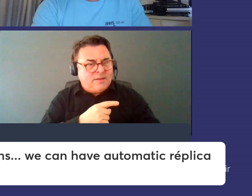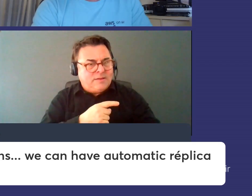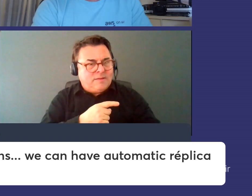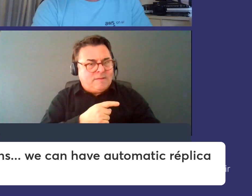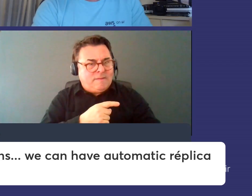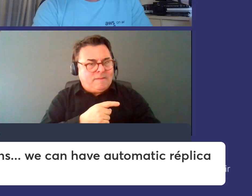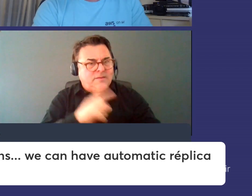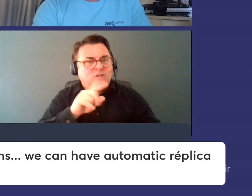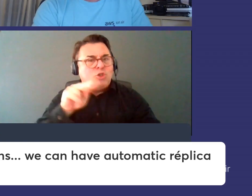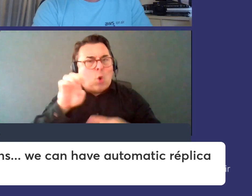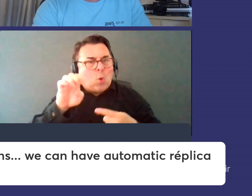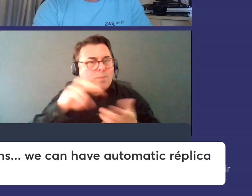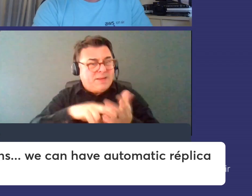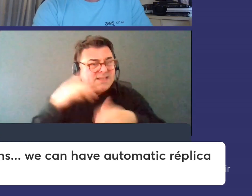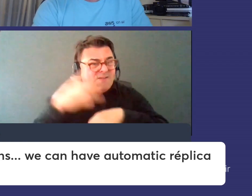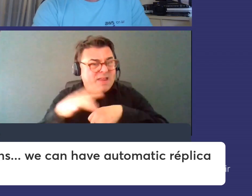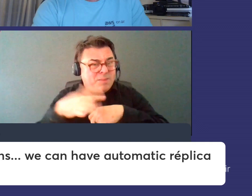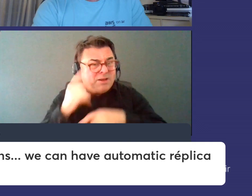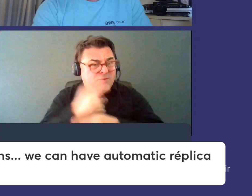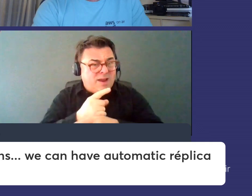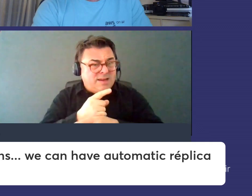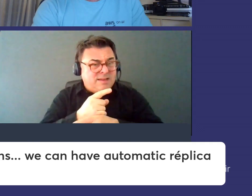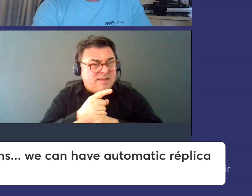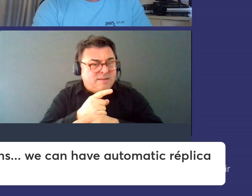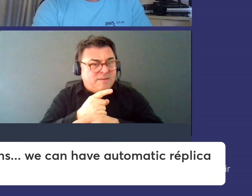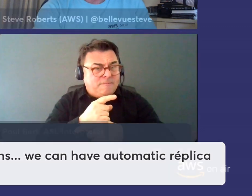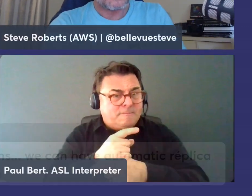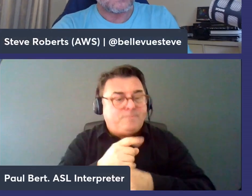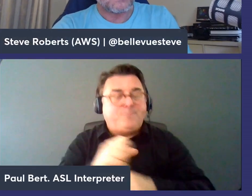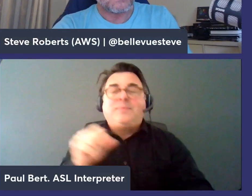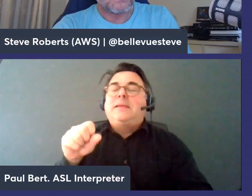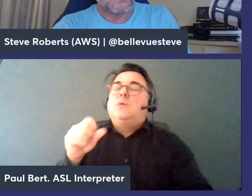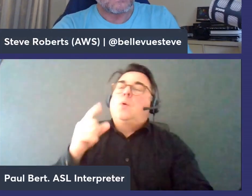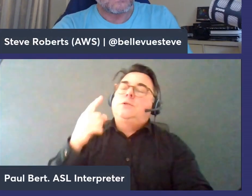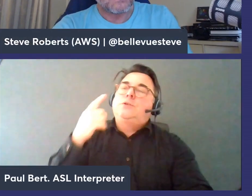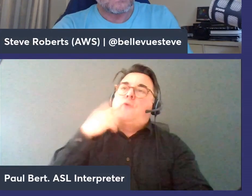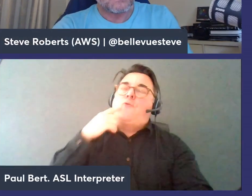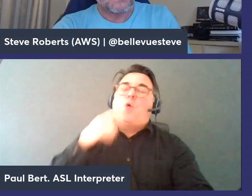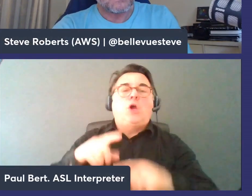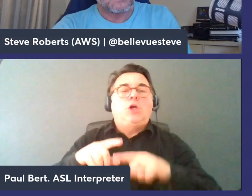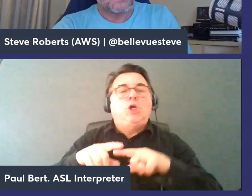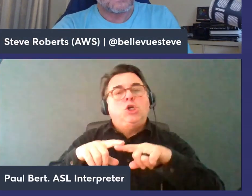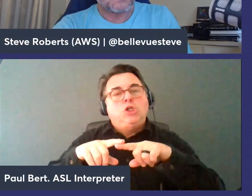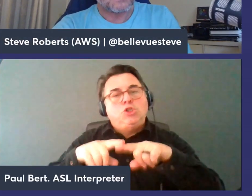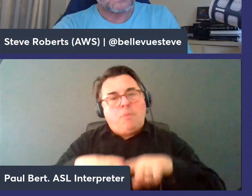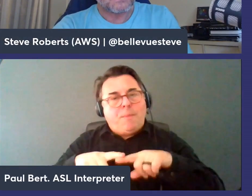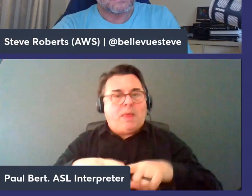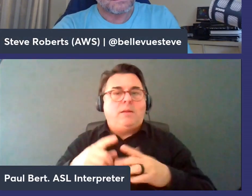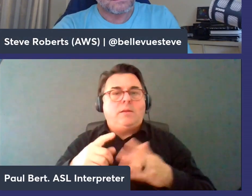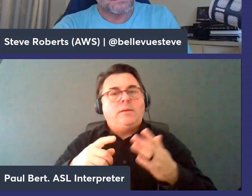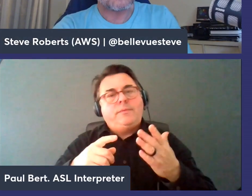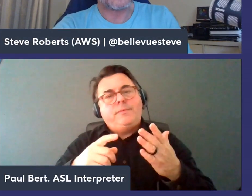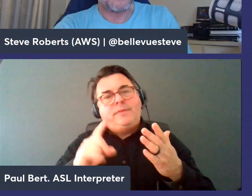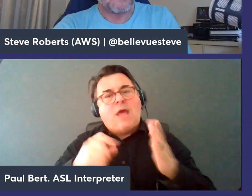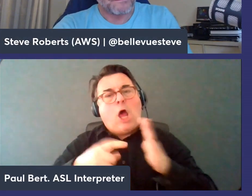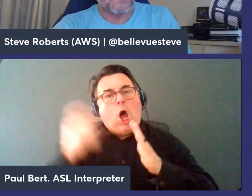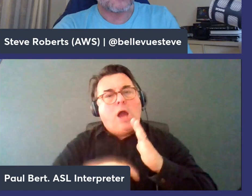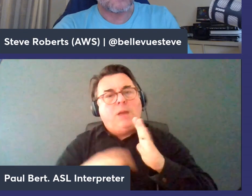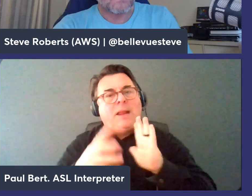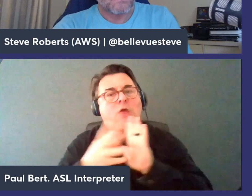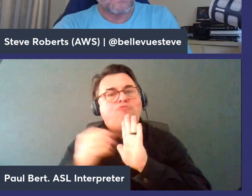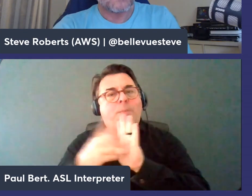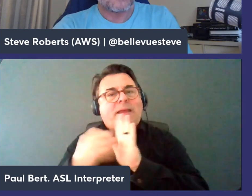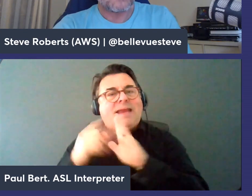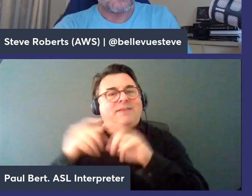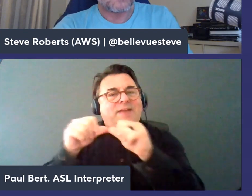zones availability yeah distribution yeah so in terms of durability that data is automatically replicated across availability